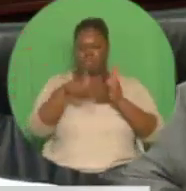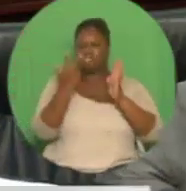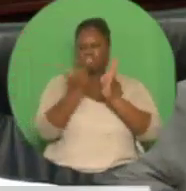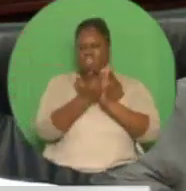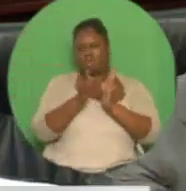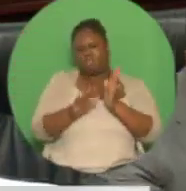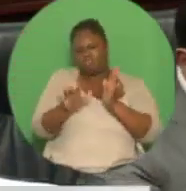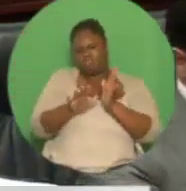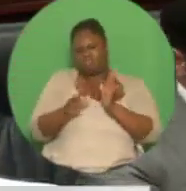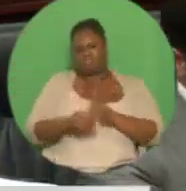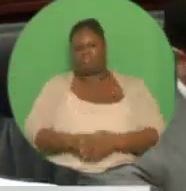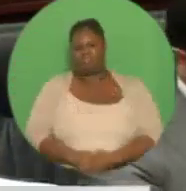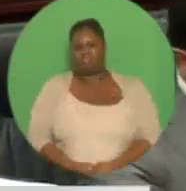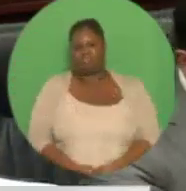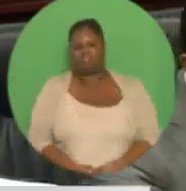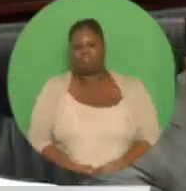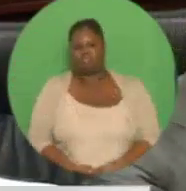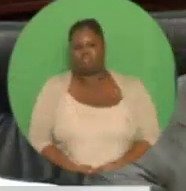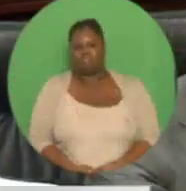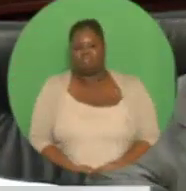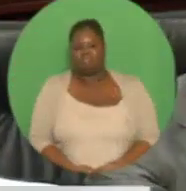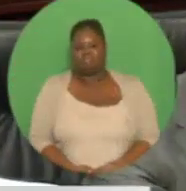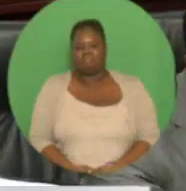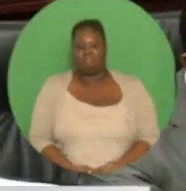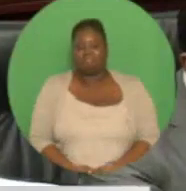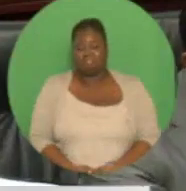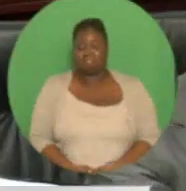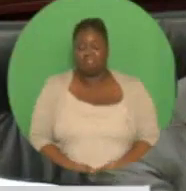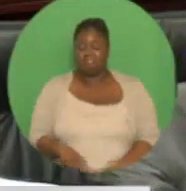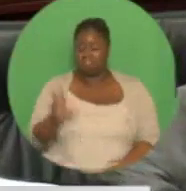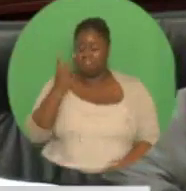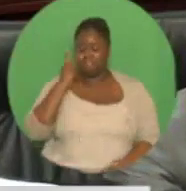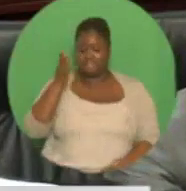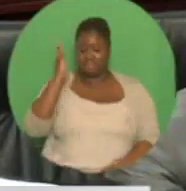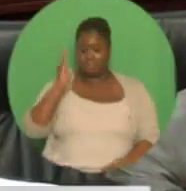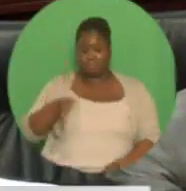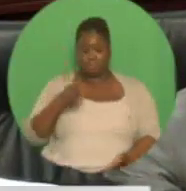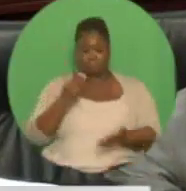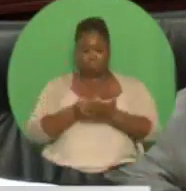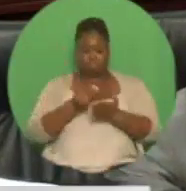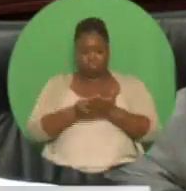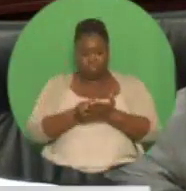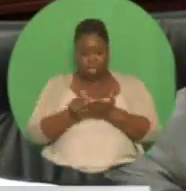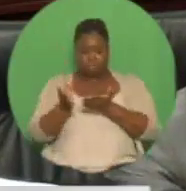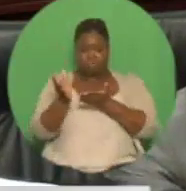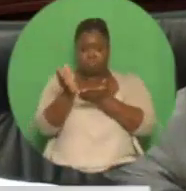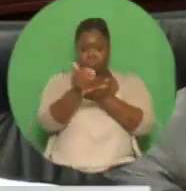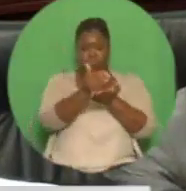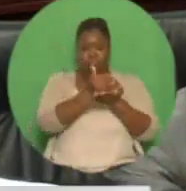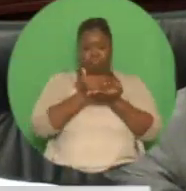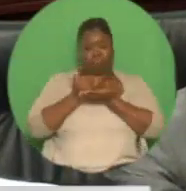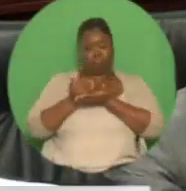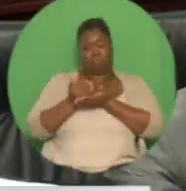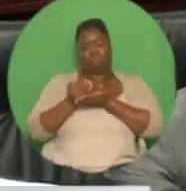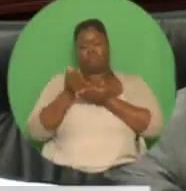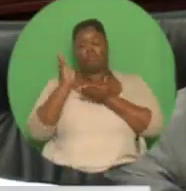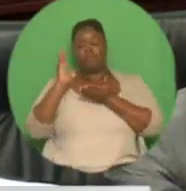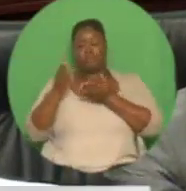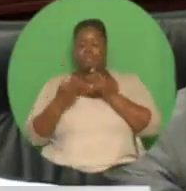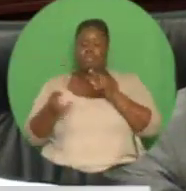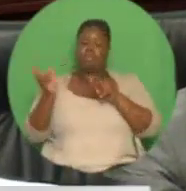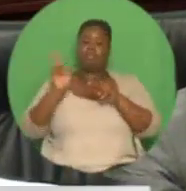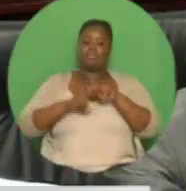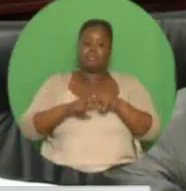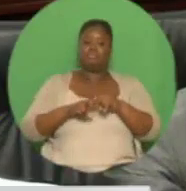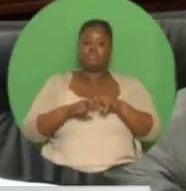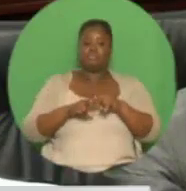Madam Speaker, we are already realizing gains from some of the measures which we have put in place to strengthen the tourism sector. We have